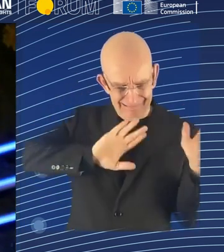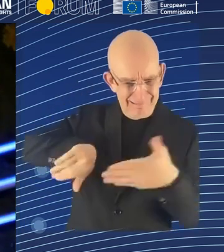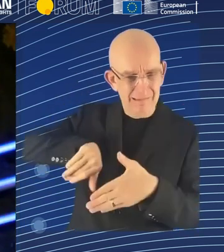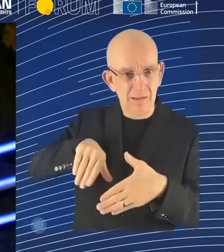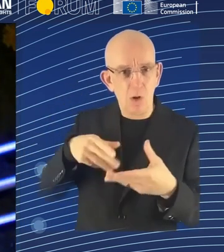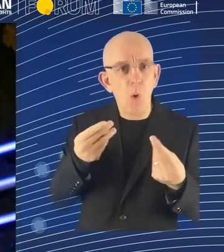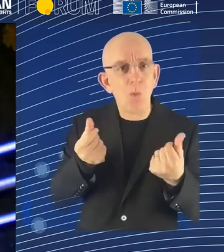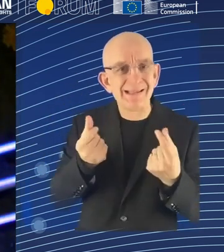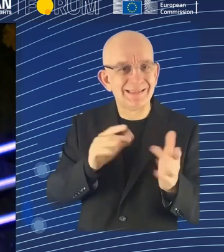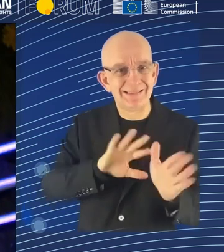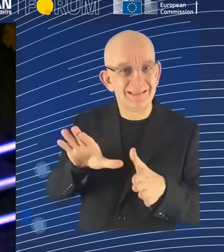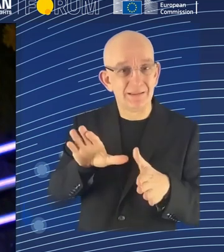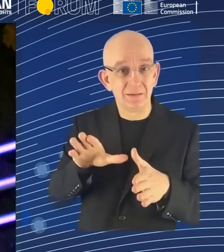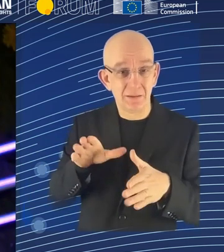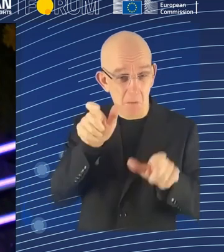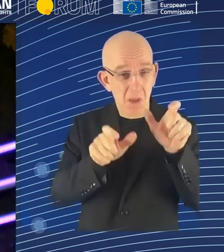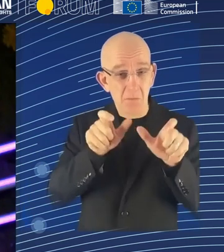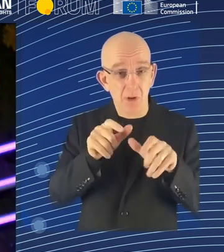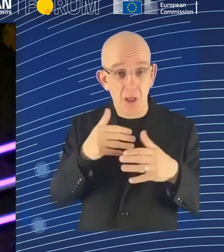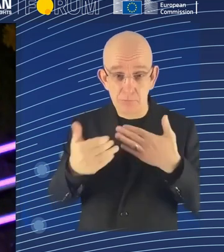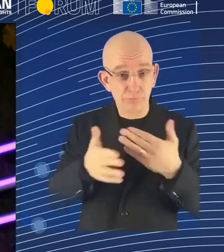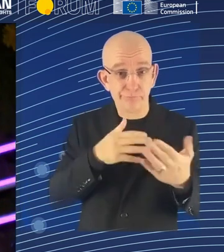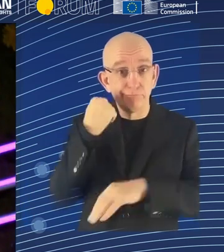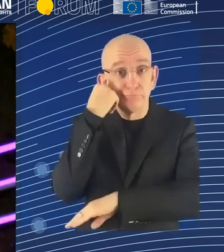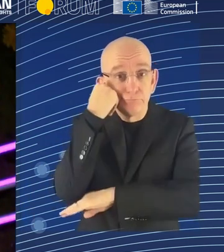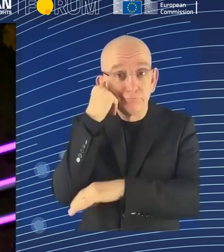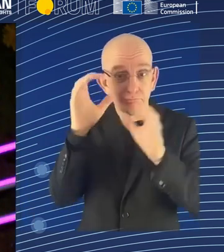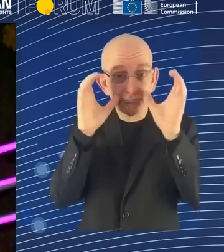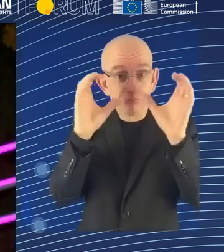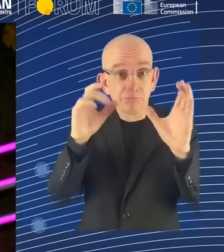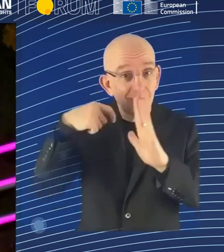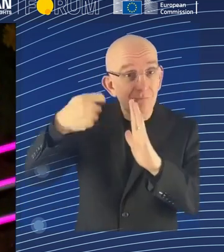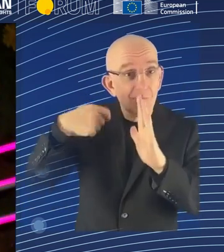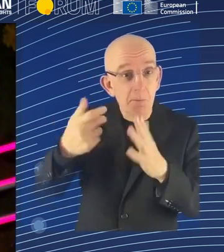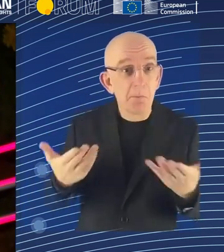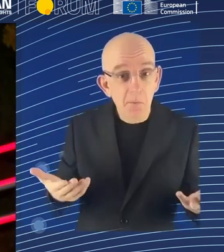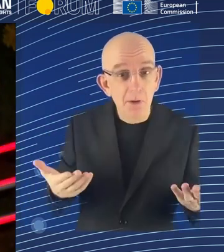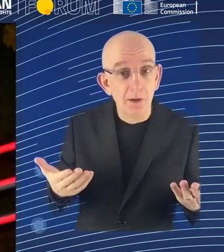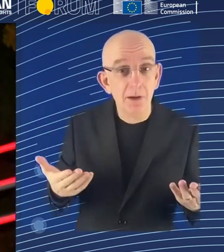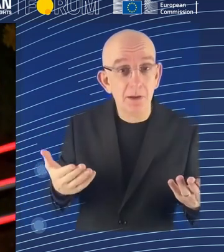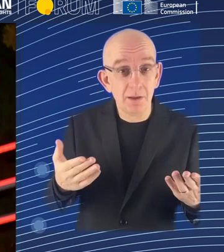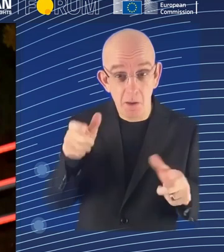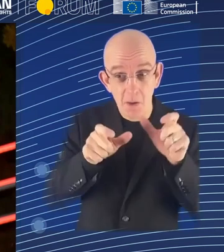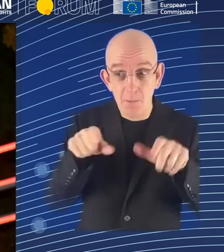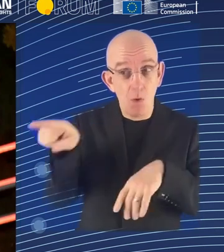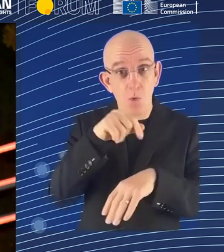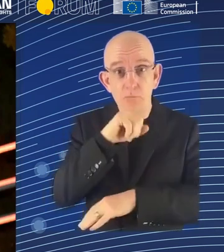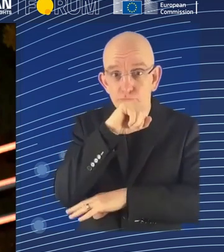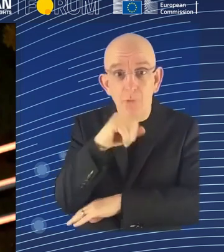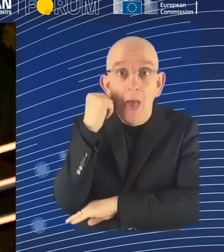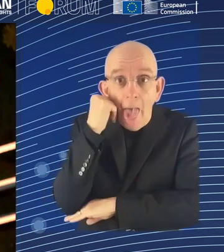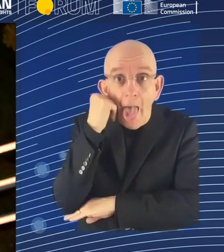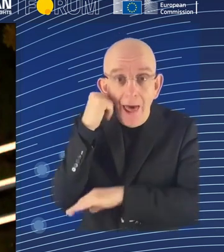but then these existing scripts were written by writers. So who owns these existing scripts that need to be used to train these AI systems?